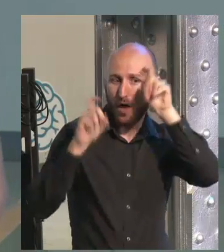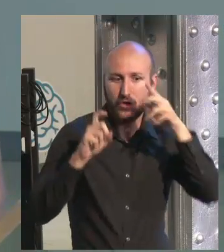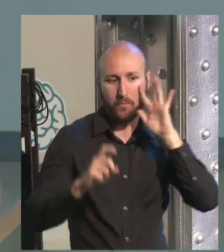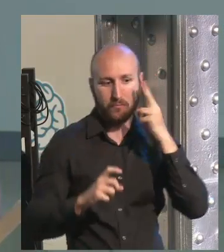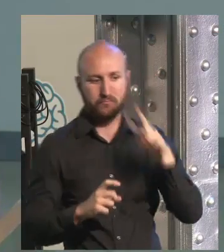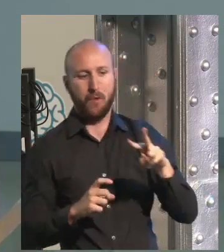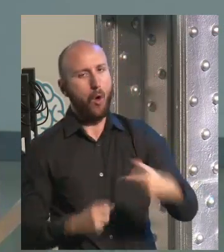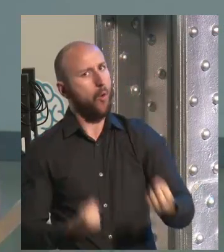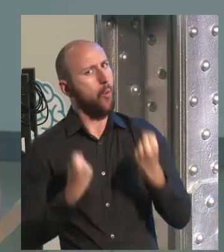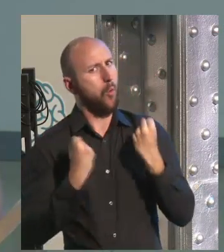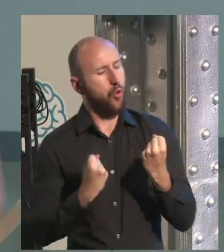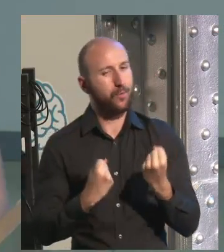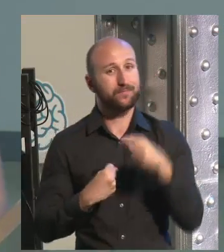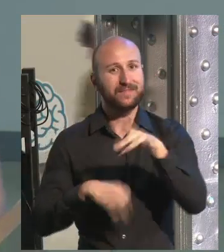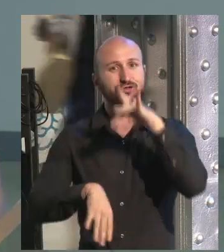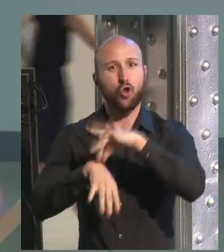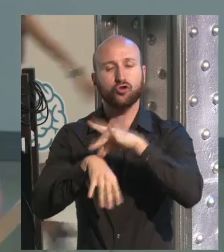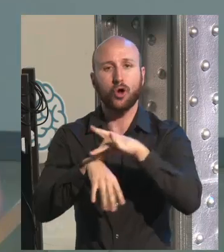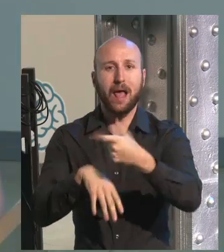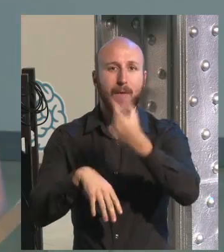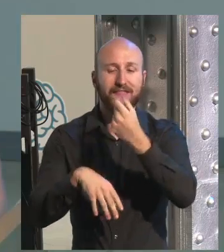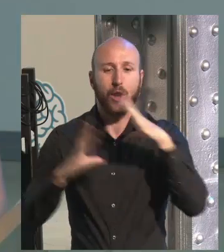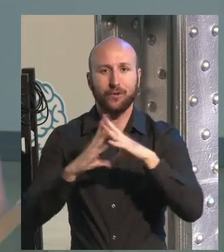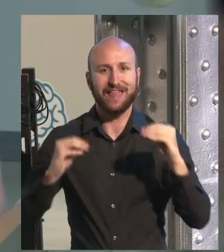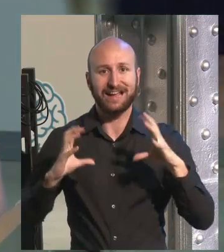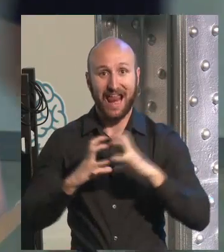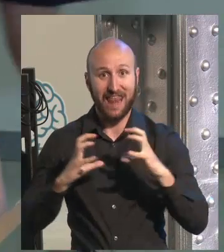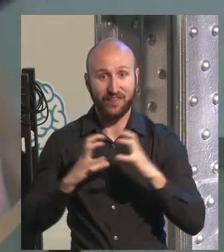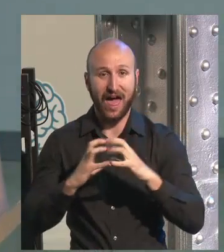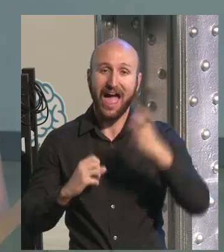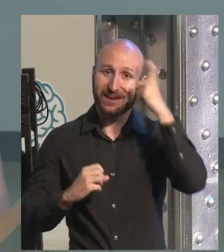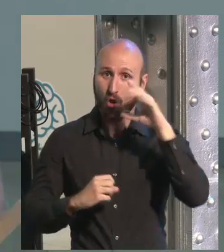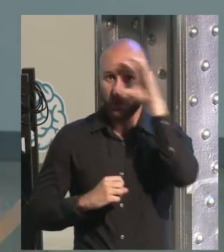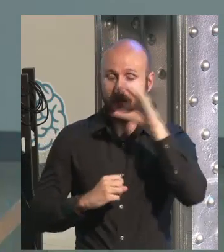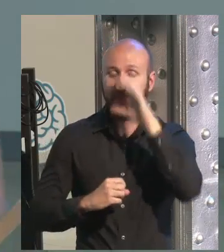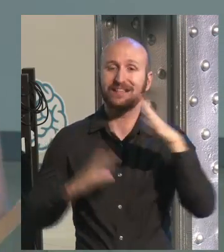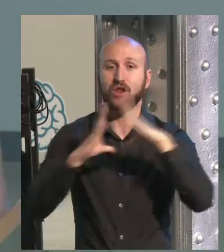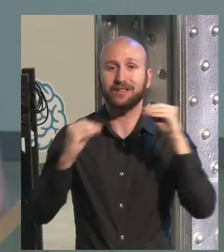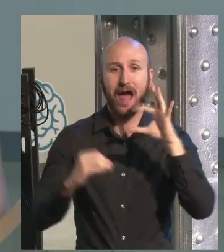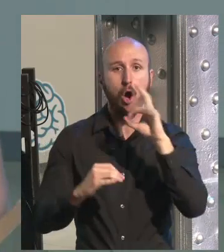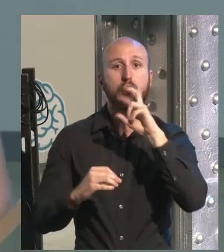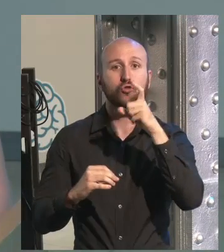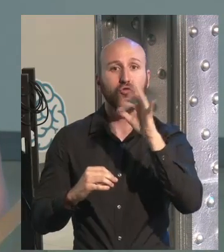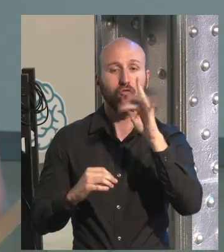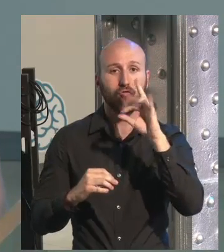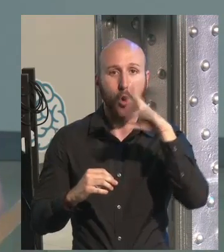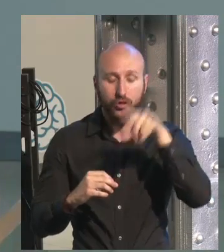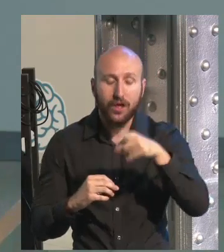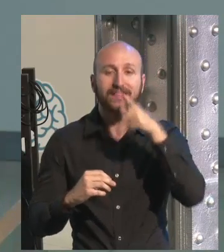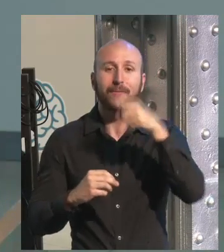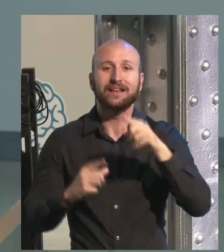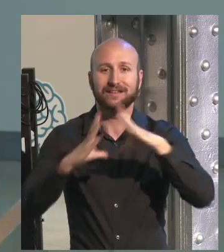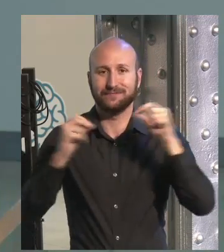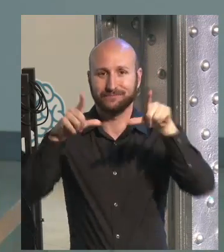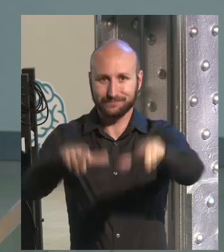when we start talking about this, after this speech of Dr. Antonio Damasio,